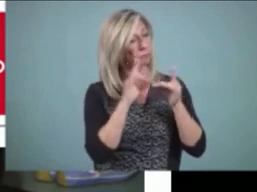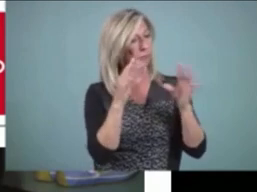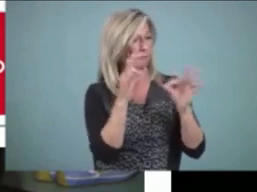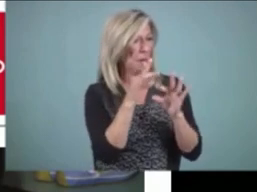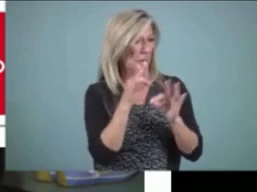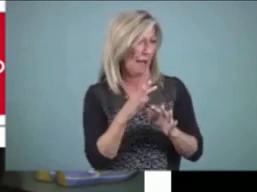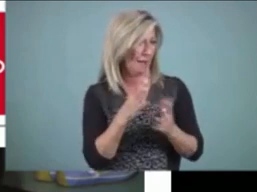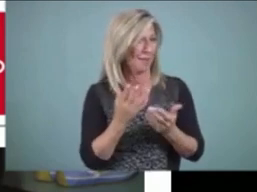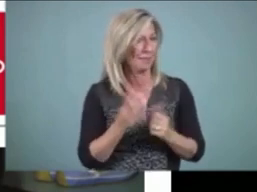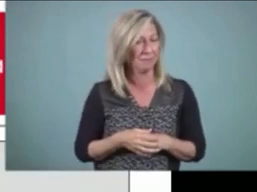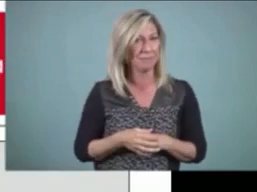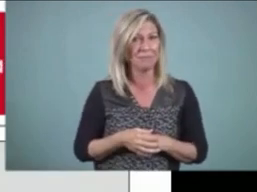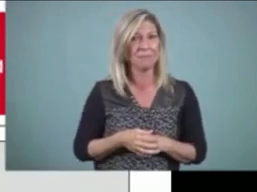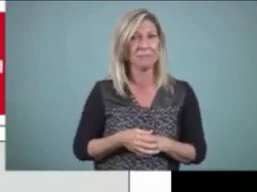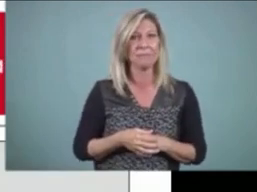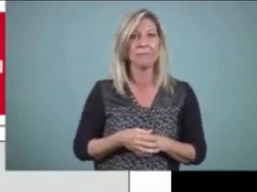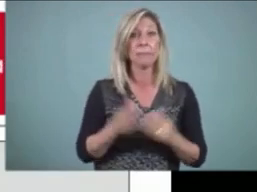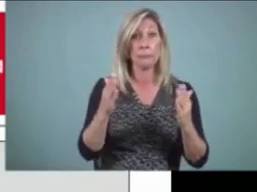Next slide.